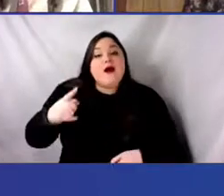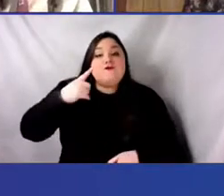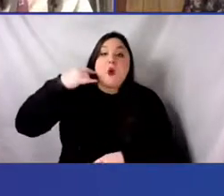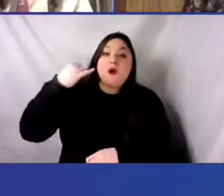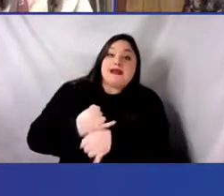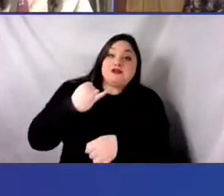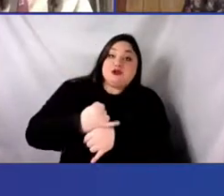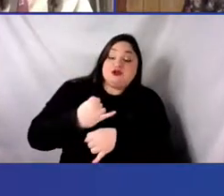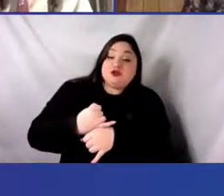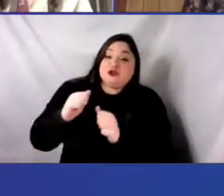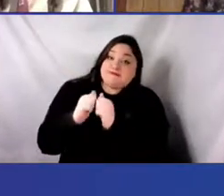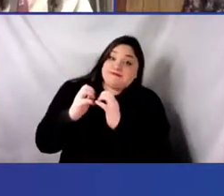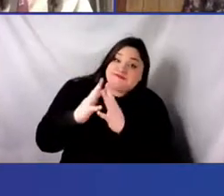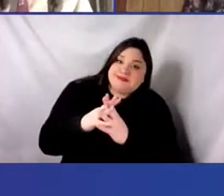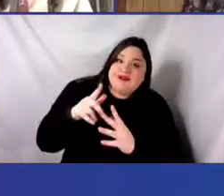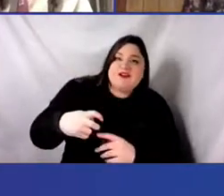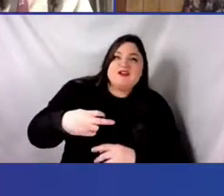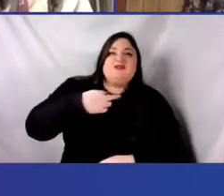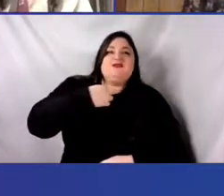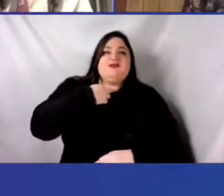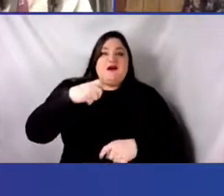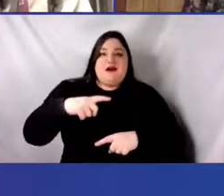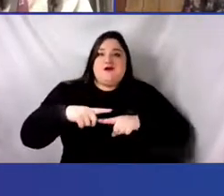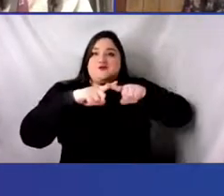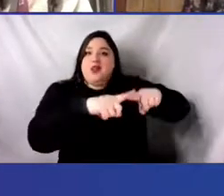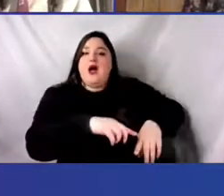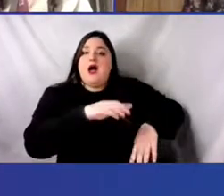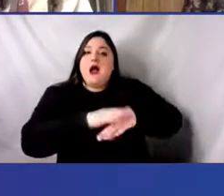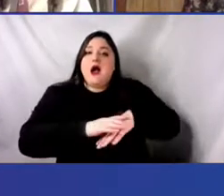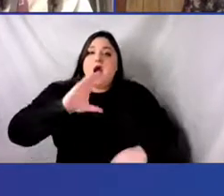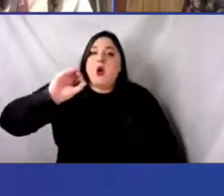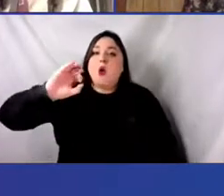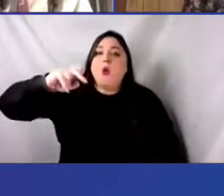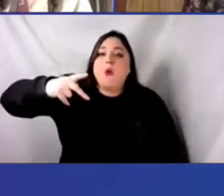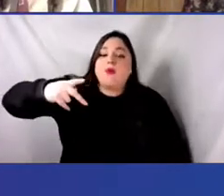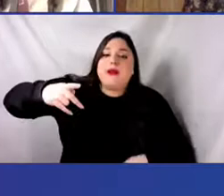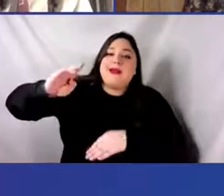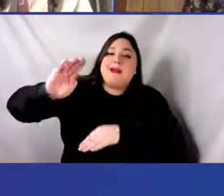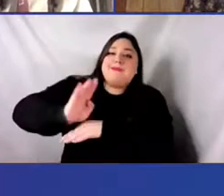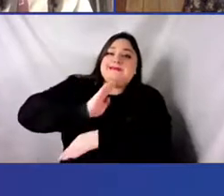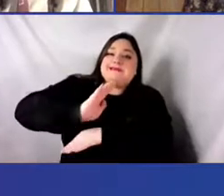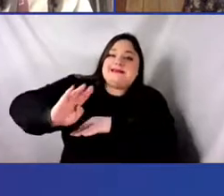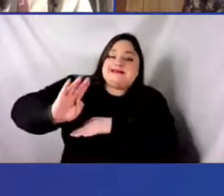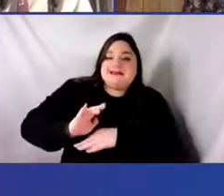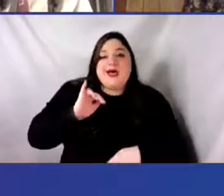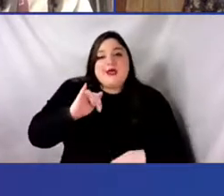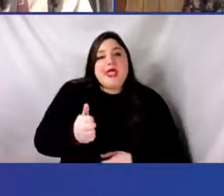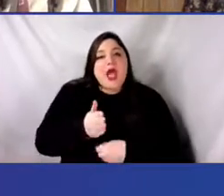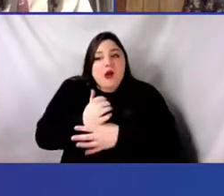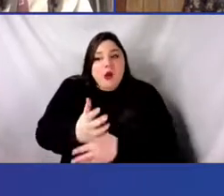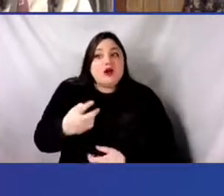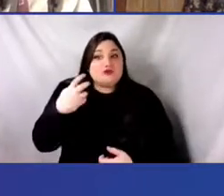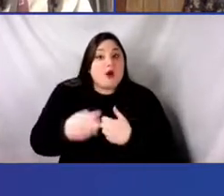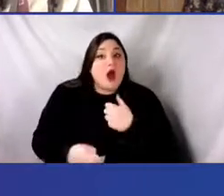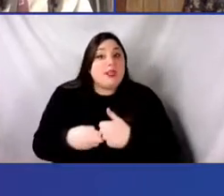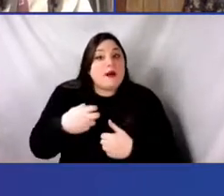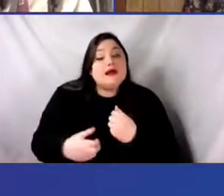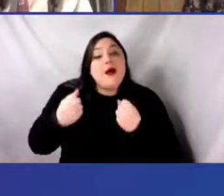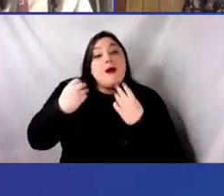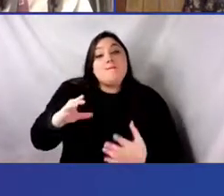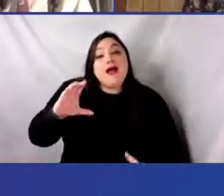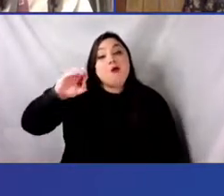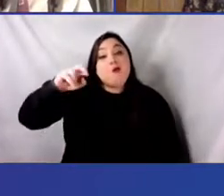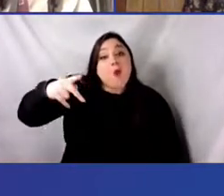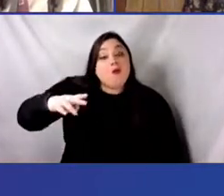And also in terms of, if you want to say, uh, that we're seeing so many difficulties with on the boards, such as with MoMA,